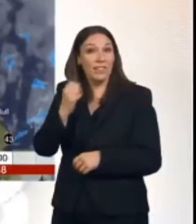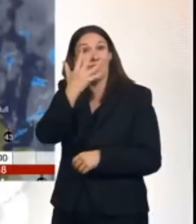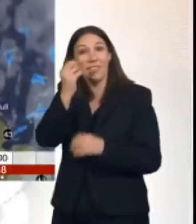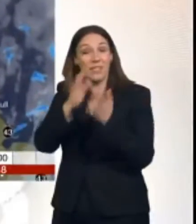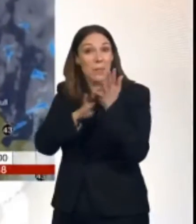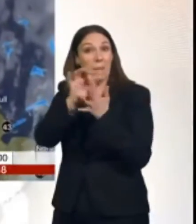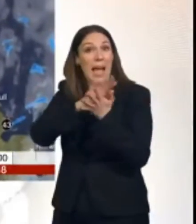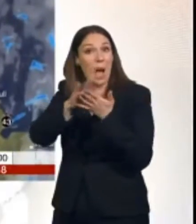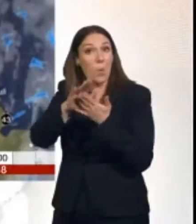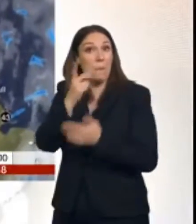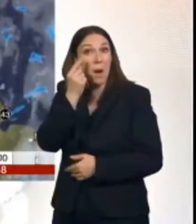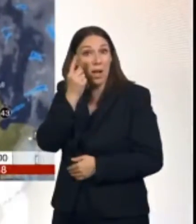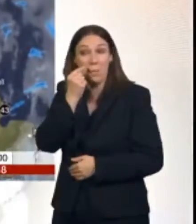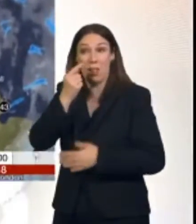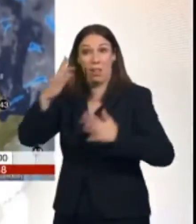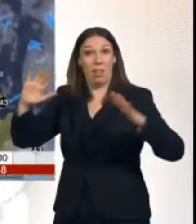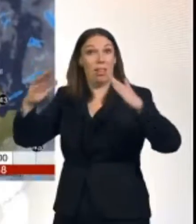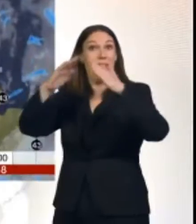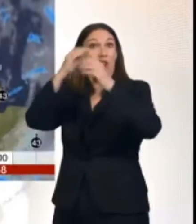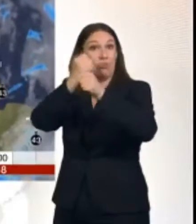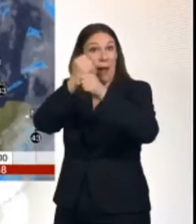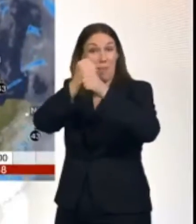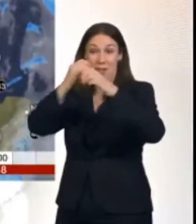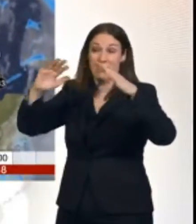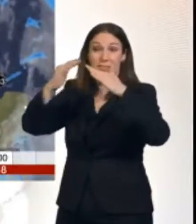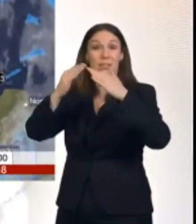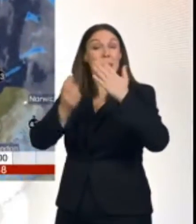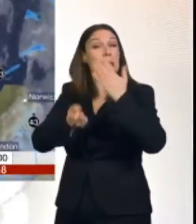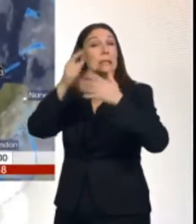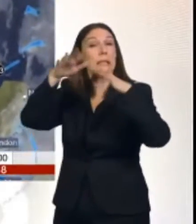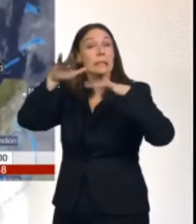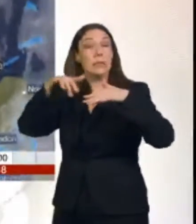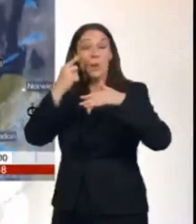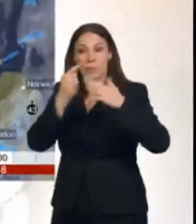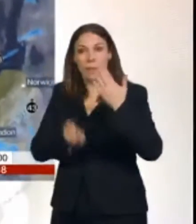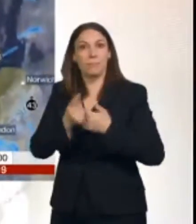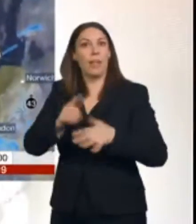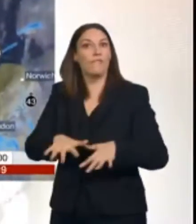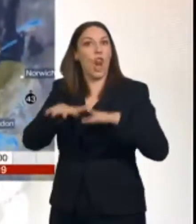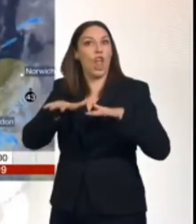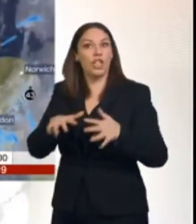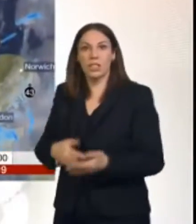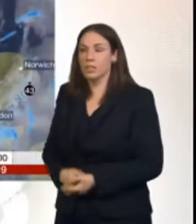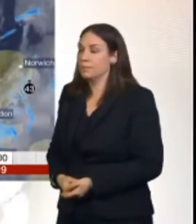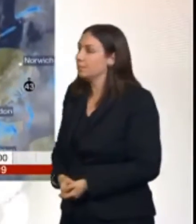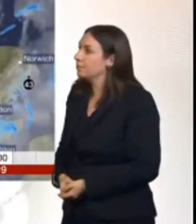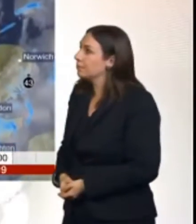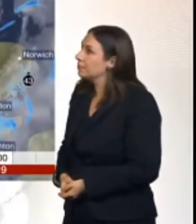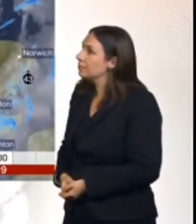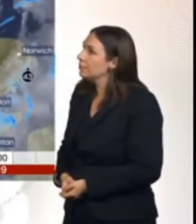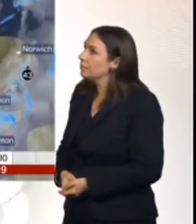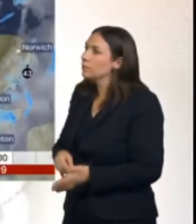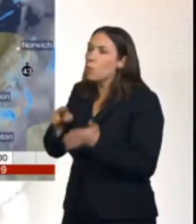highlands, the Grampians, the southern uplands. Could cause some minor flooding. Worse to the day's rain though. Out the way from Northern Ireland. Could finish with some breaks in the cloud towards Fermanagh.